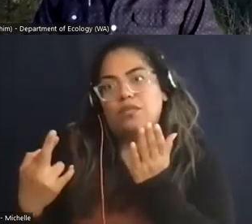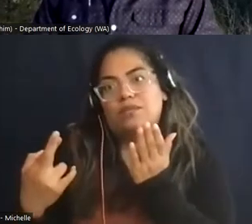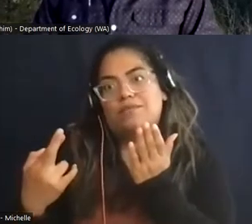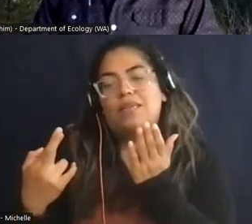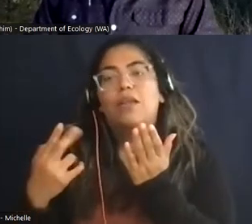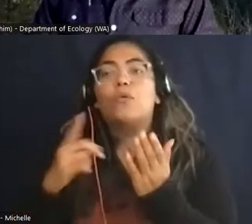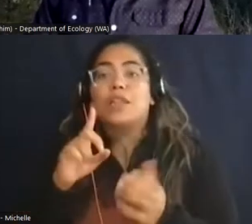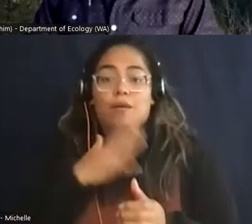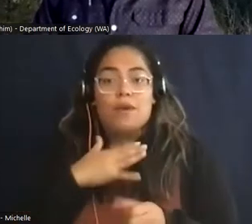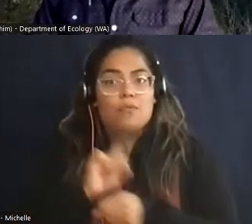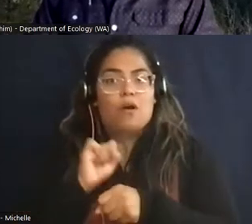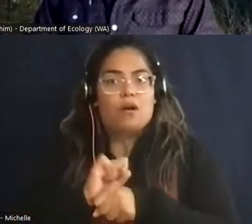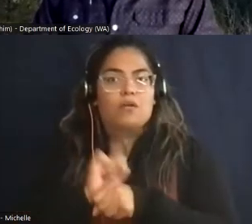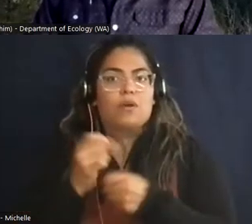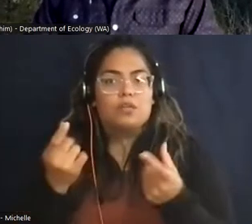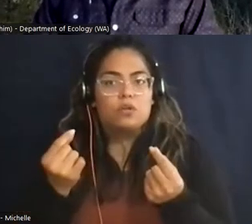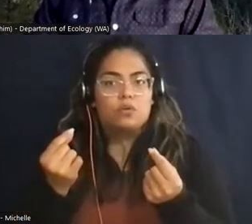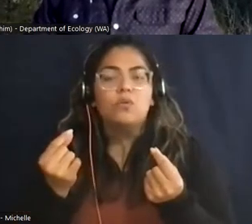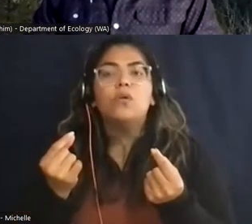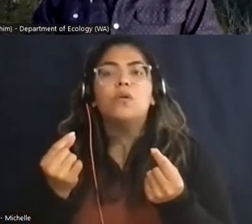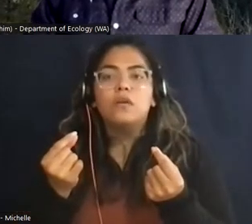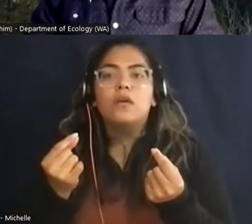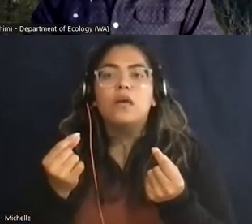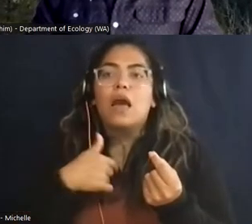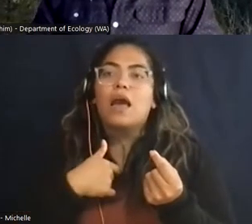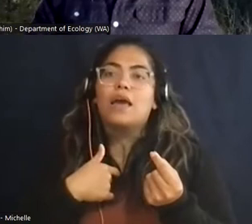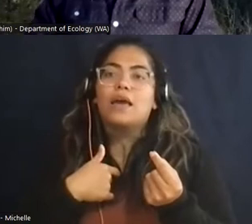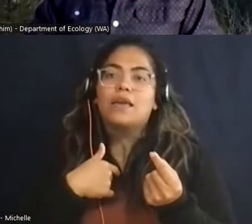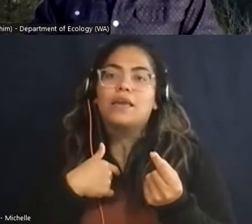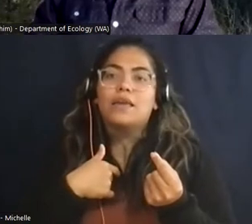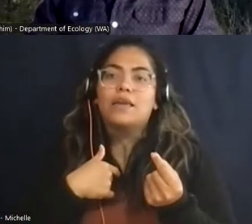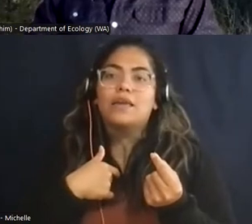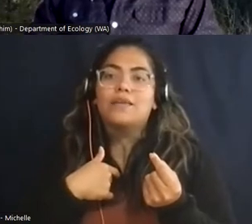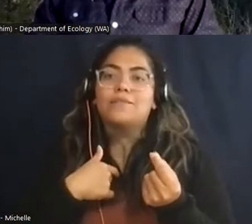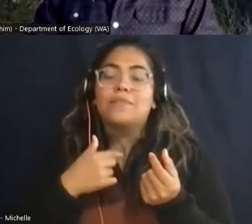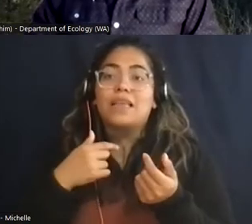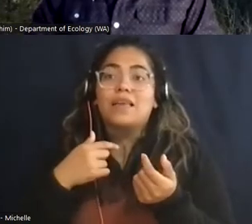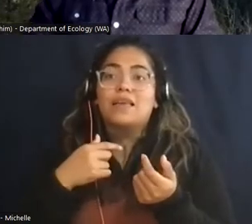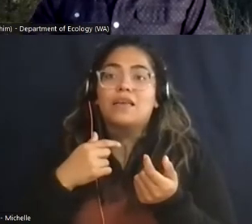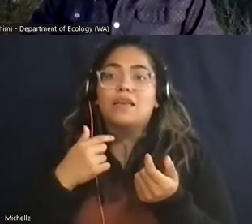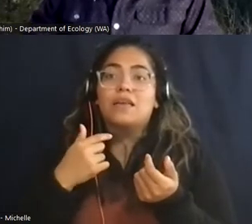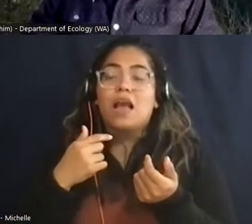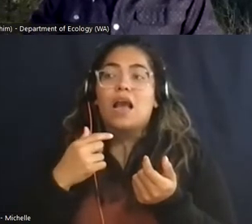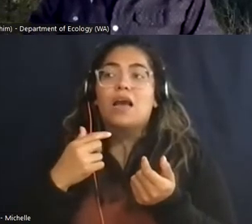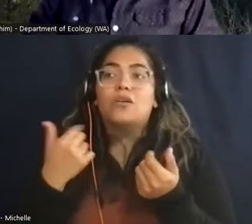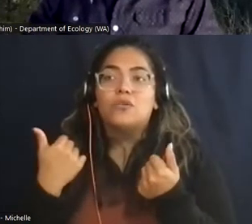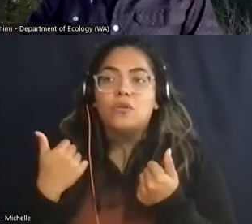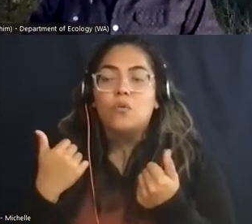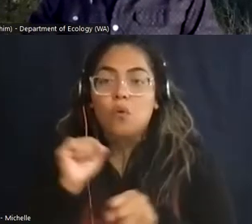what I do for a living. I attempt to work with the team to